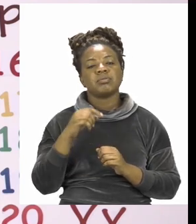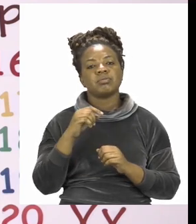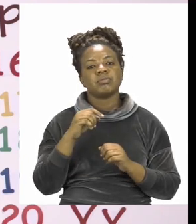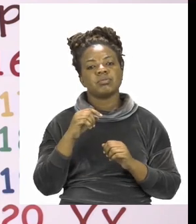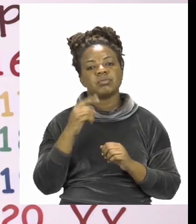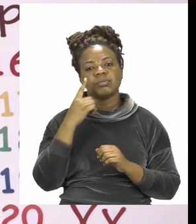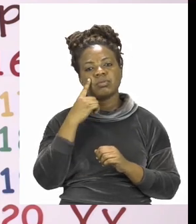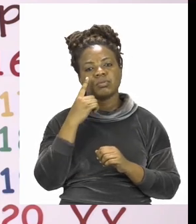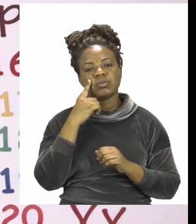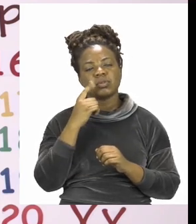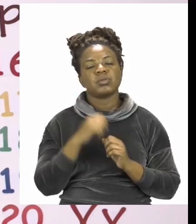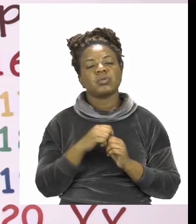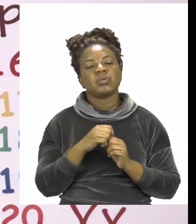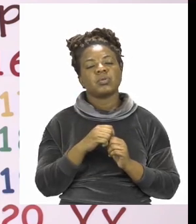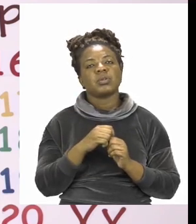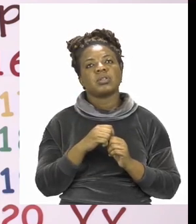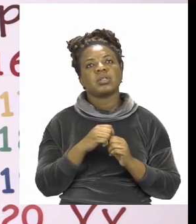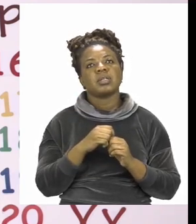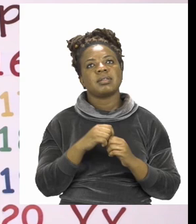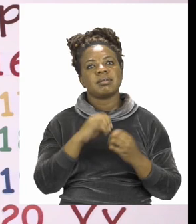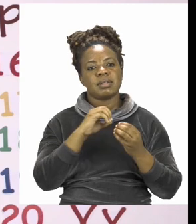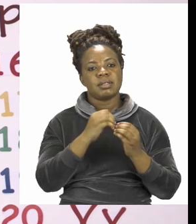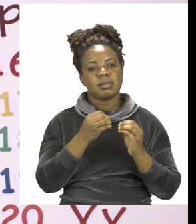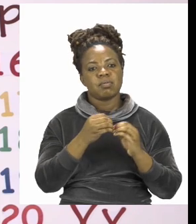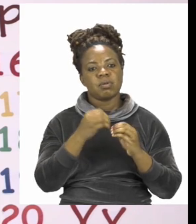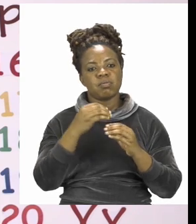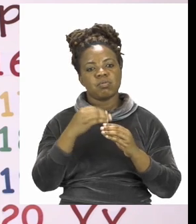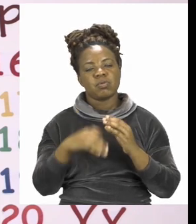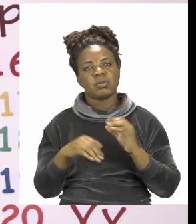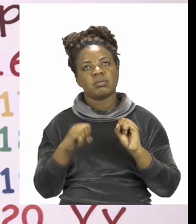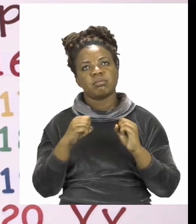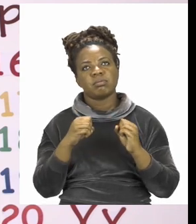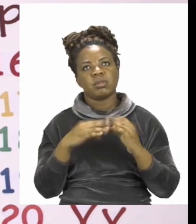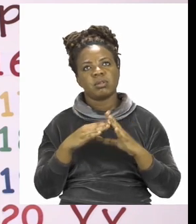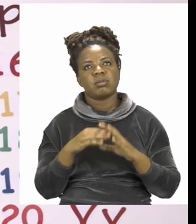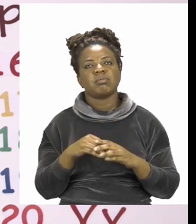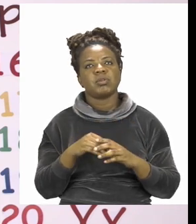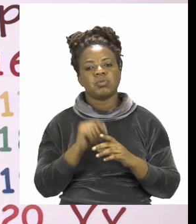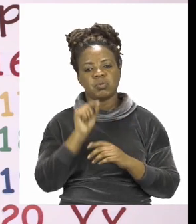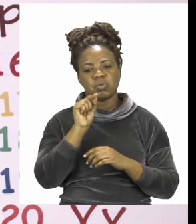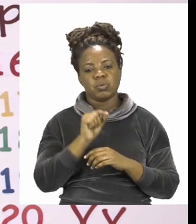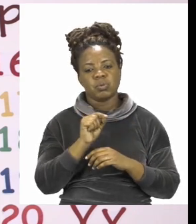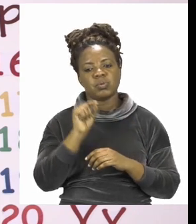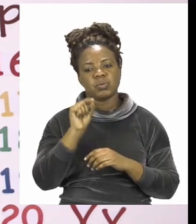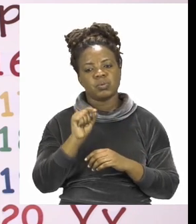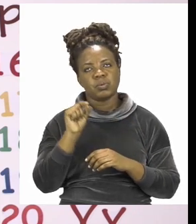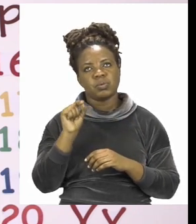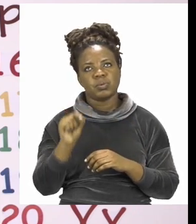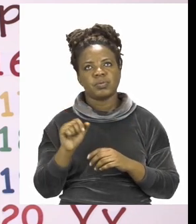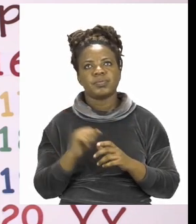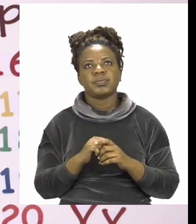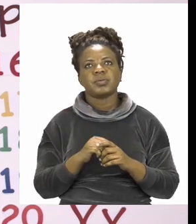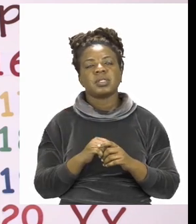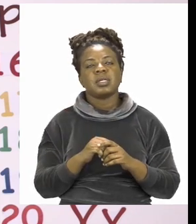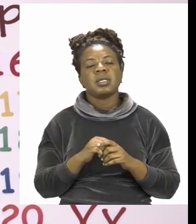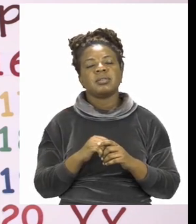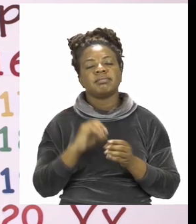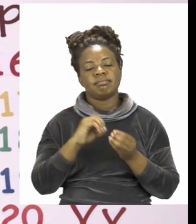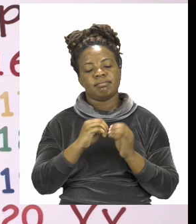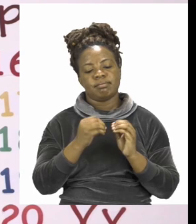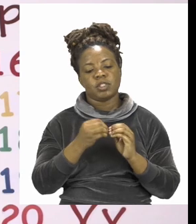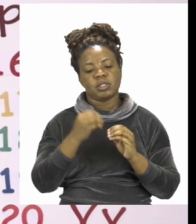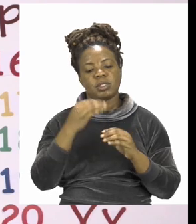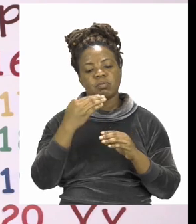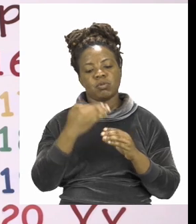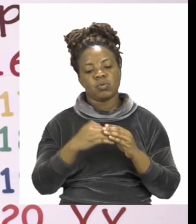sticks. And then when you're done drawing those sticks, count them. The number you get is the number that's supposed to be in the